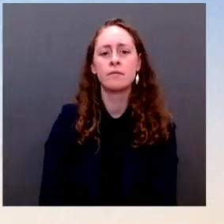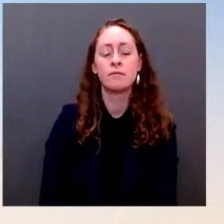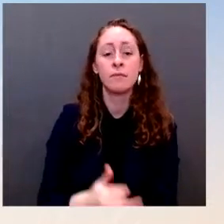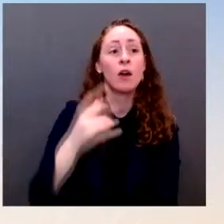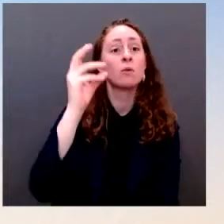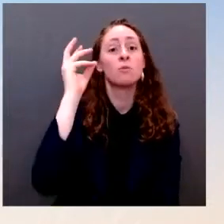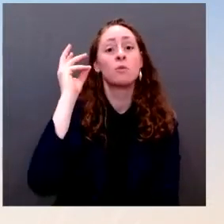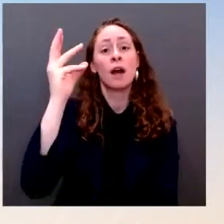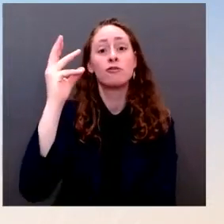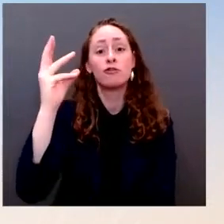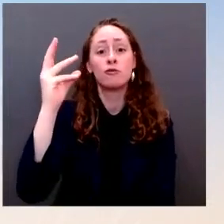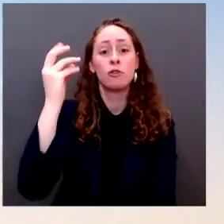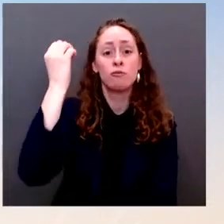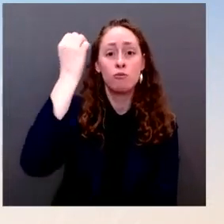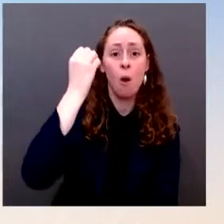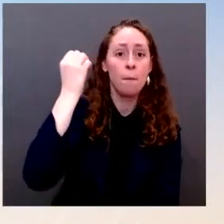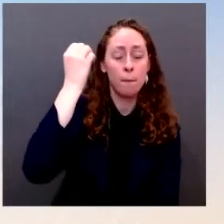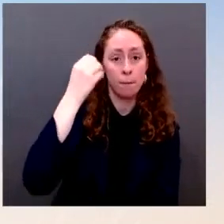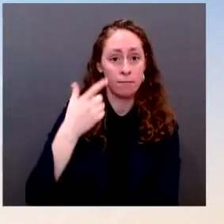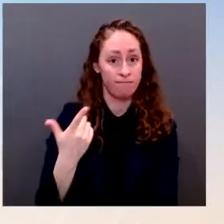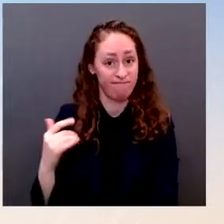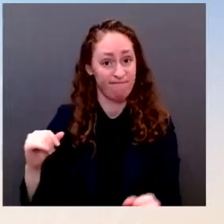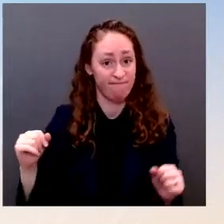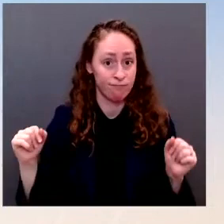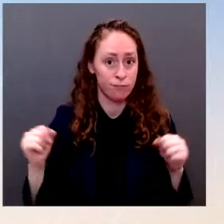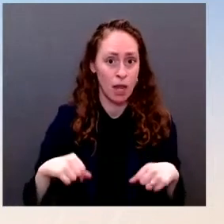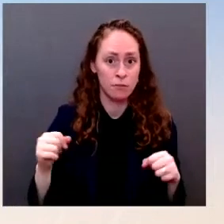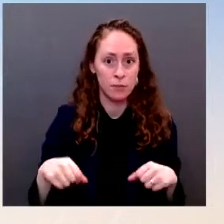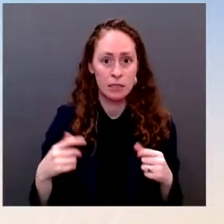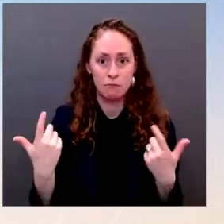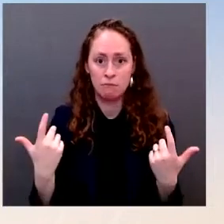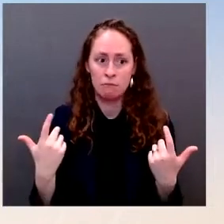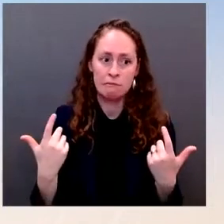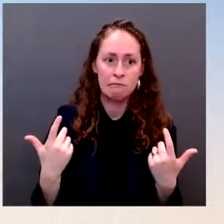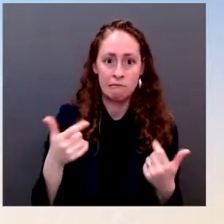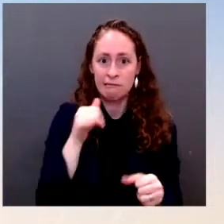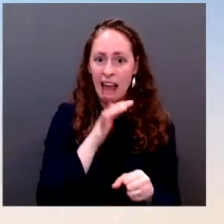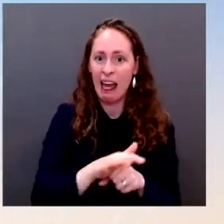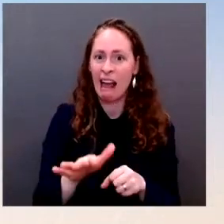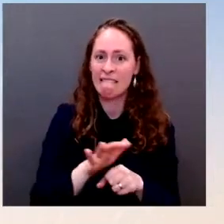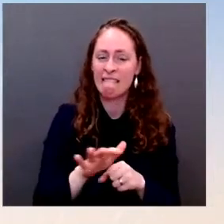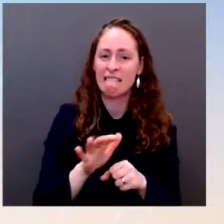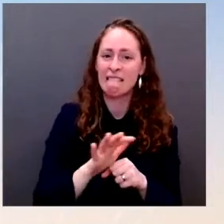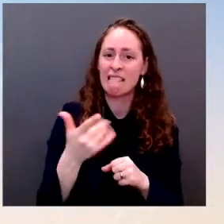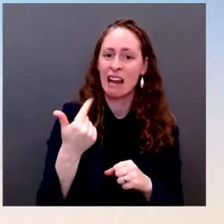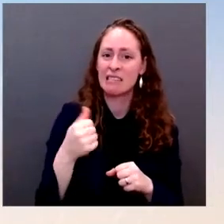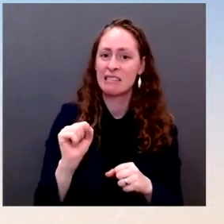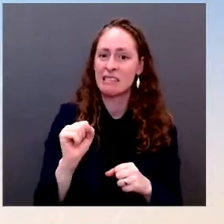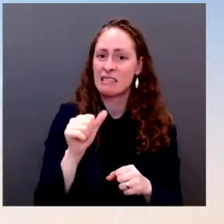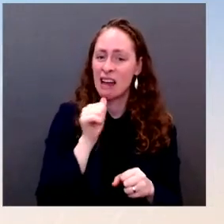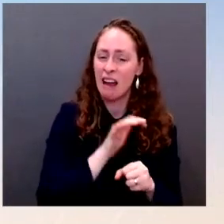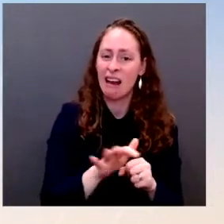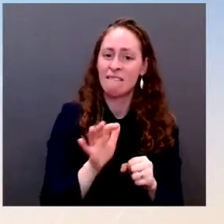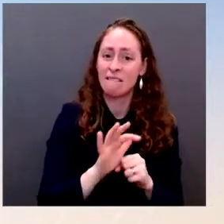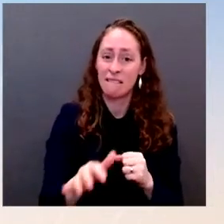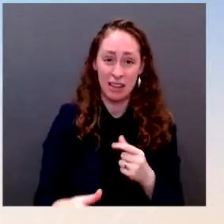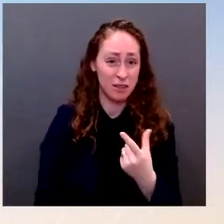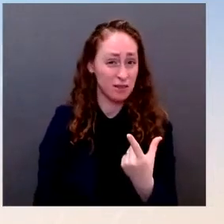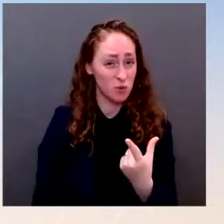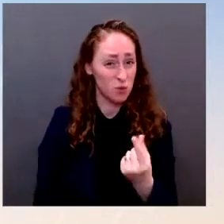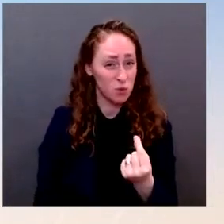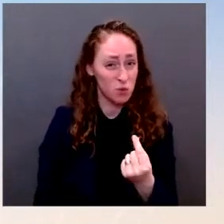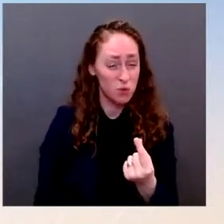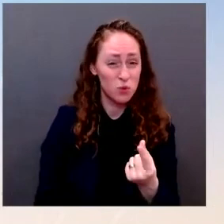Is there any point where the President would consider opening up domestic production in order to mitigate some of this,